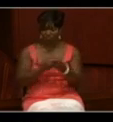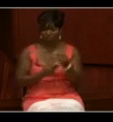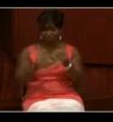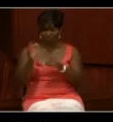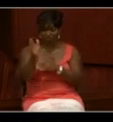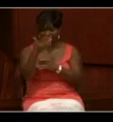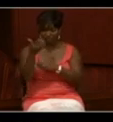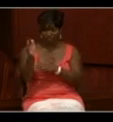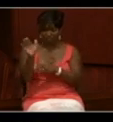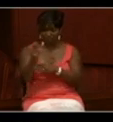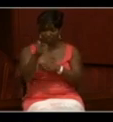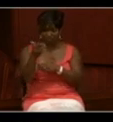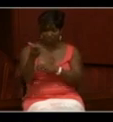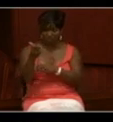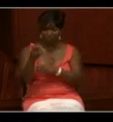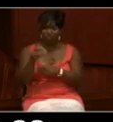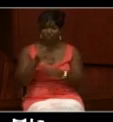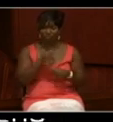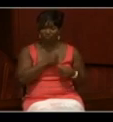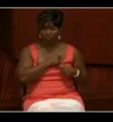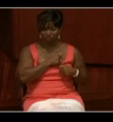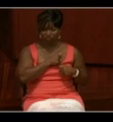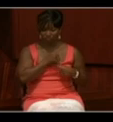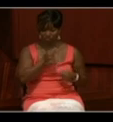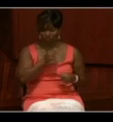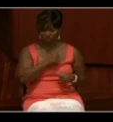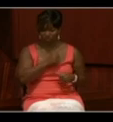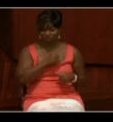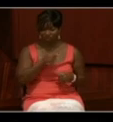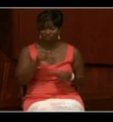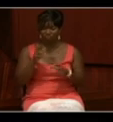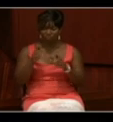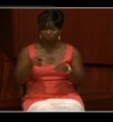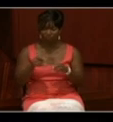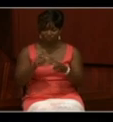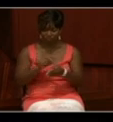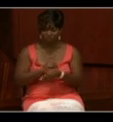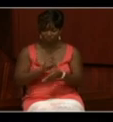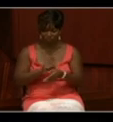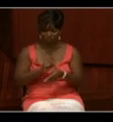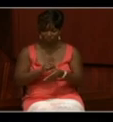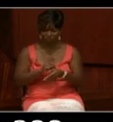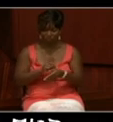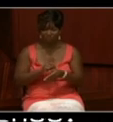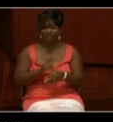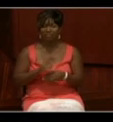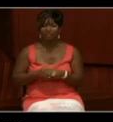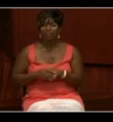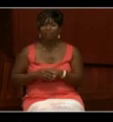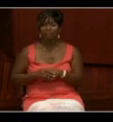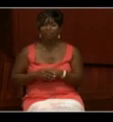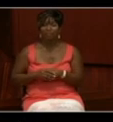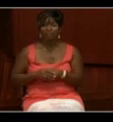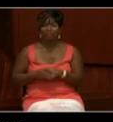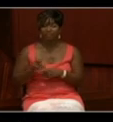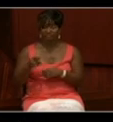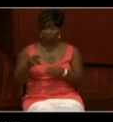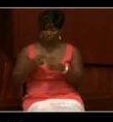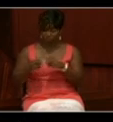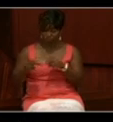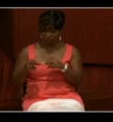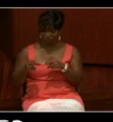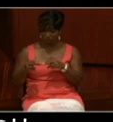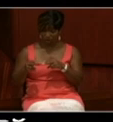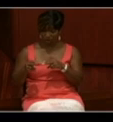Surgeon D. Bloodgood reported for duty this day, signed A. Fairbanks, mate. So in this short entry,